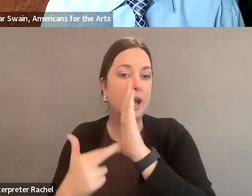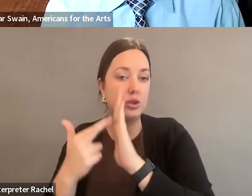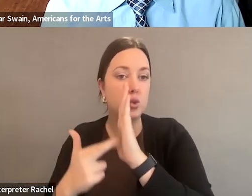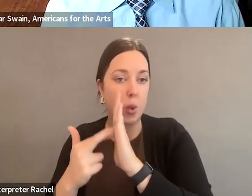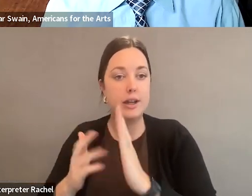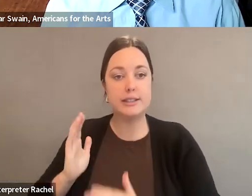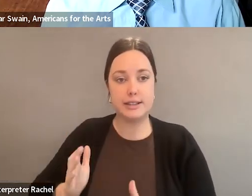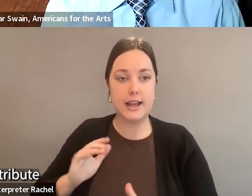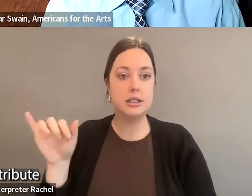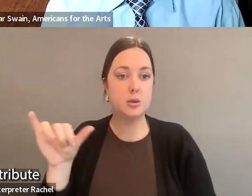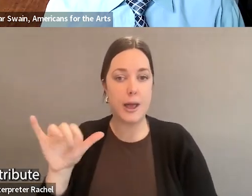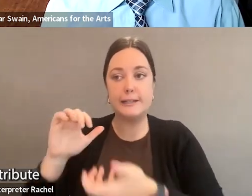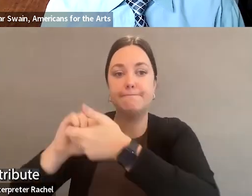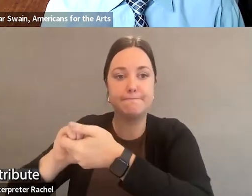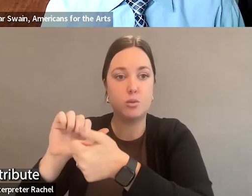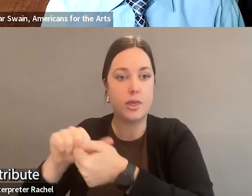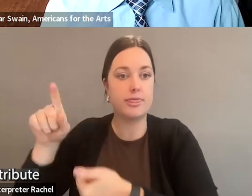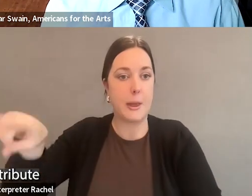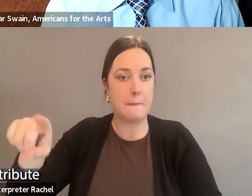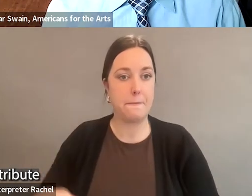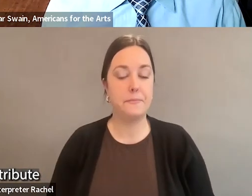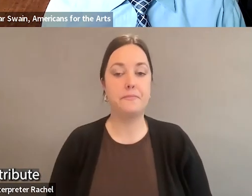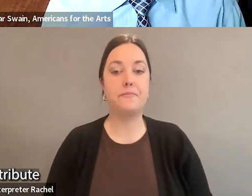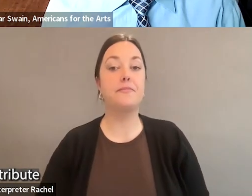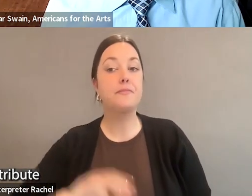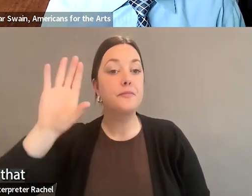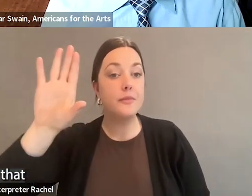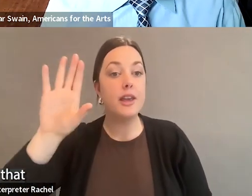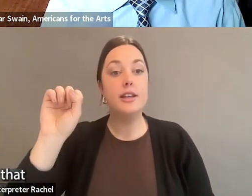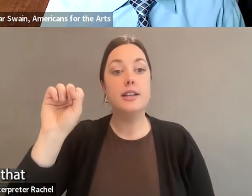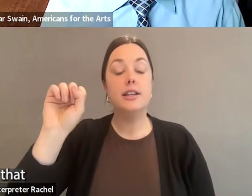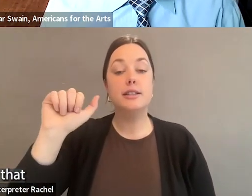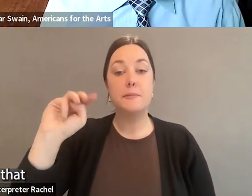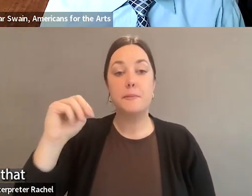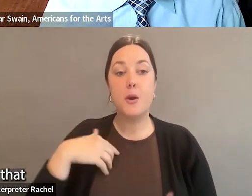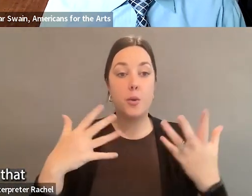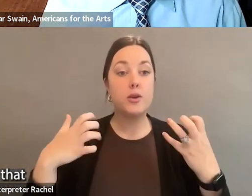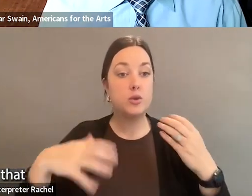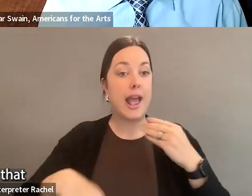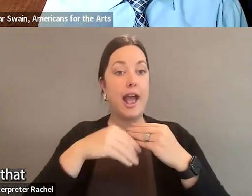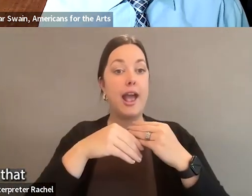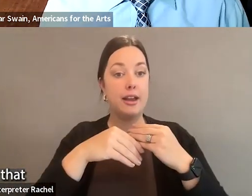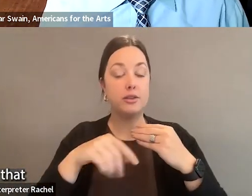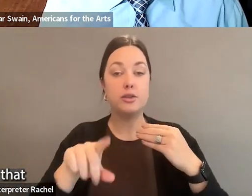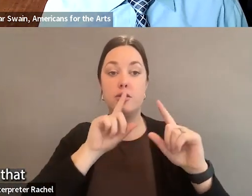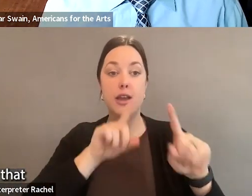well. And Sam, I will also contribute to this answer to say that